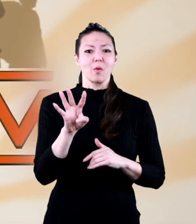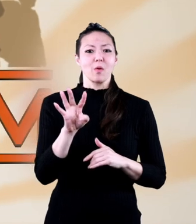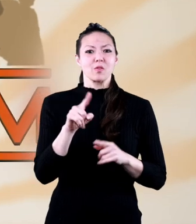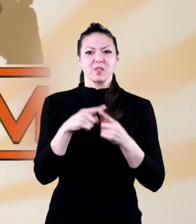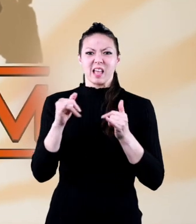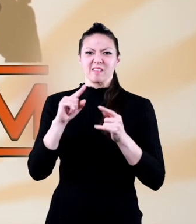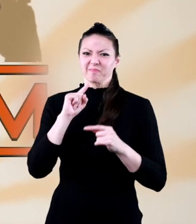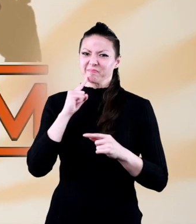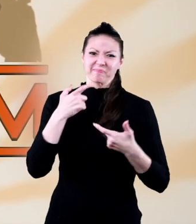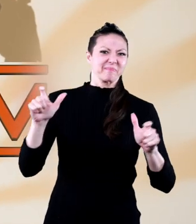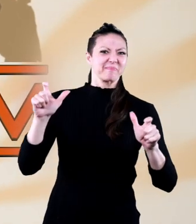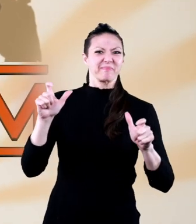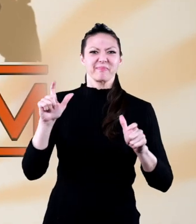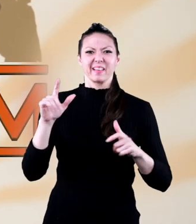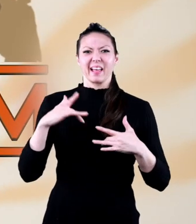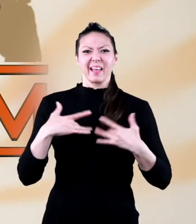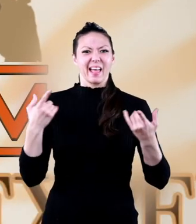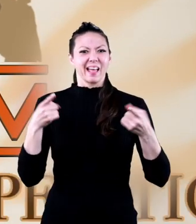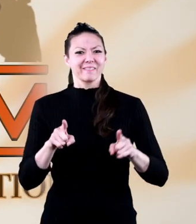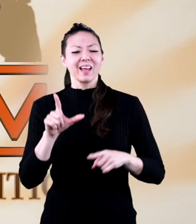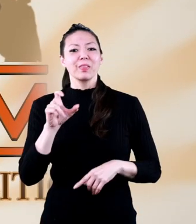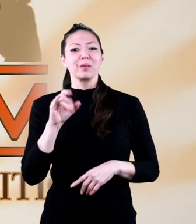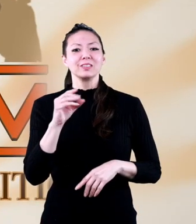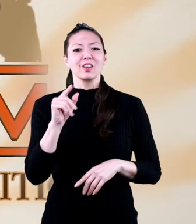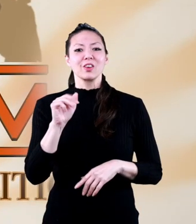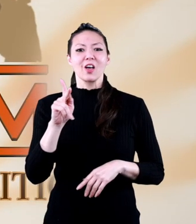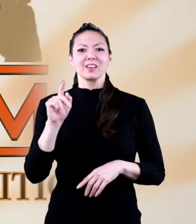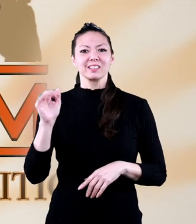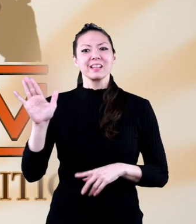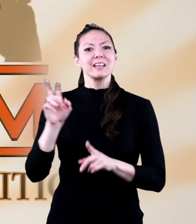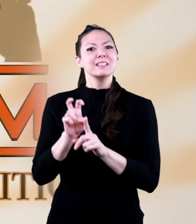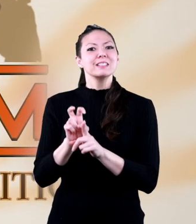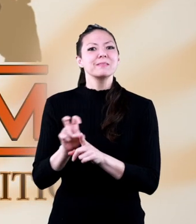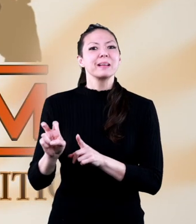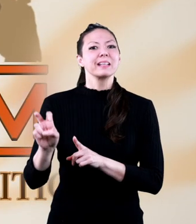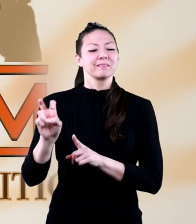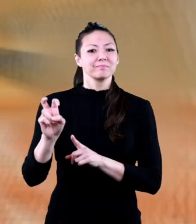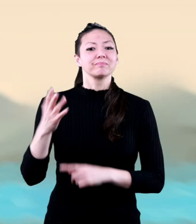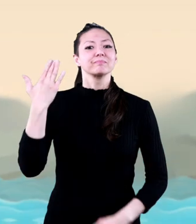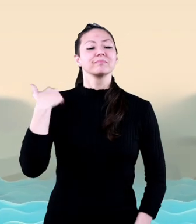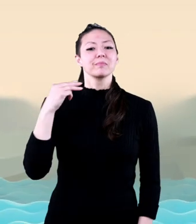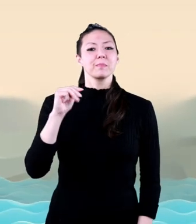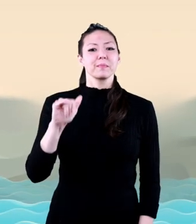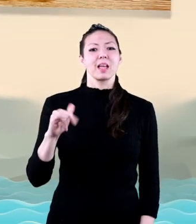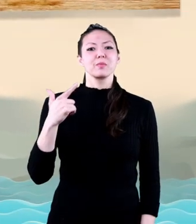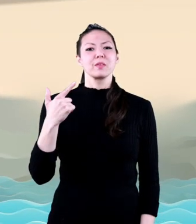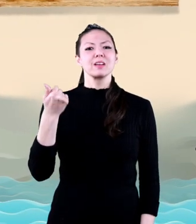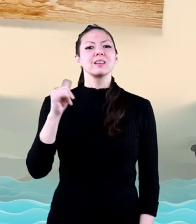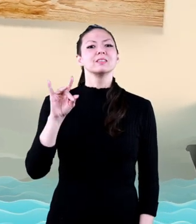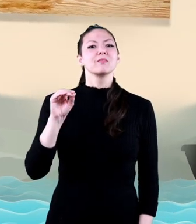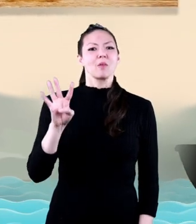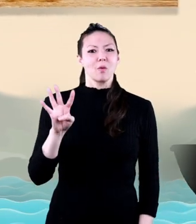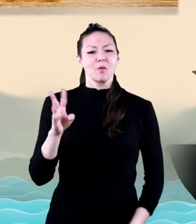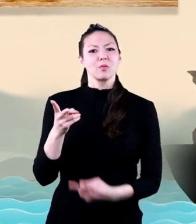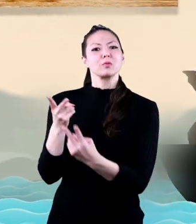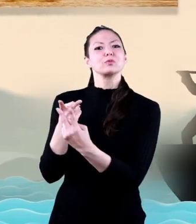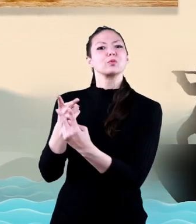1804 and the main event, the Lewis and Clark Expedition. On May 21,